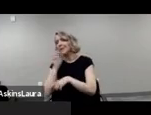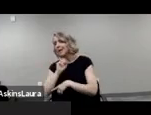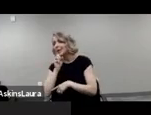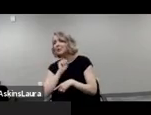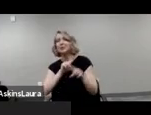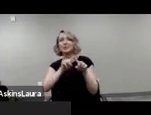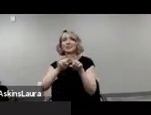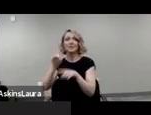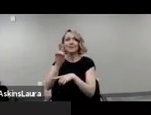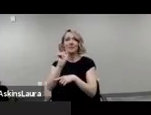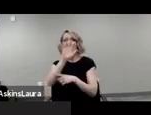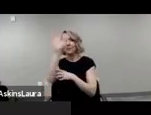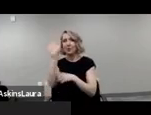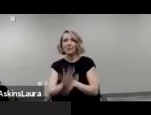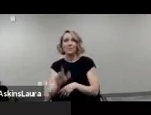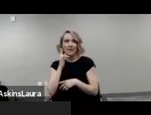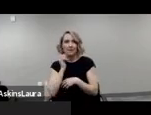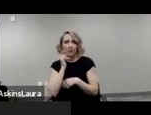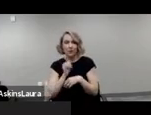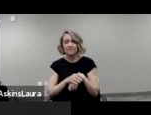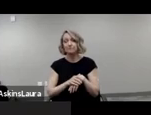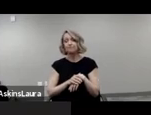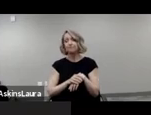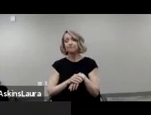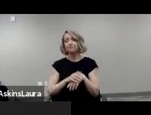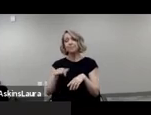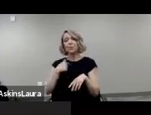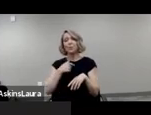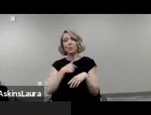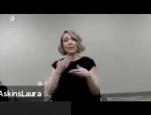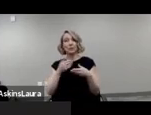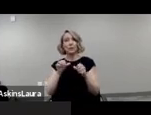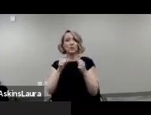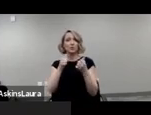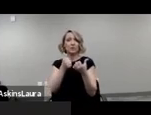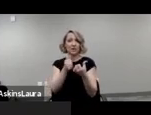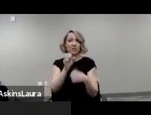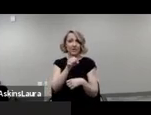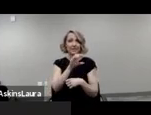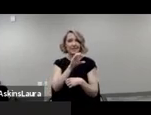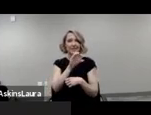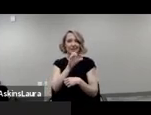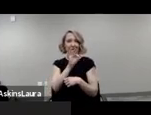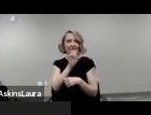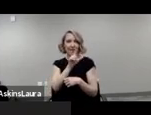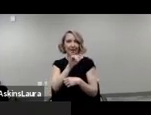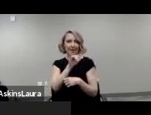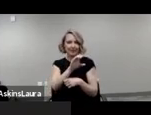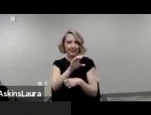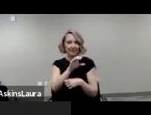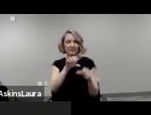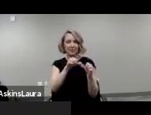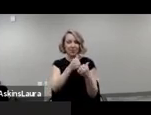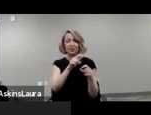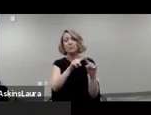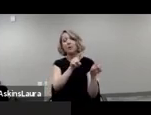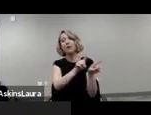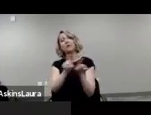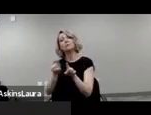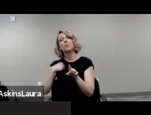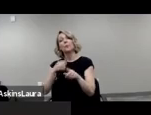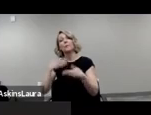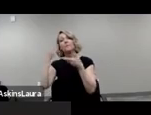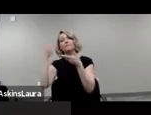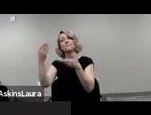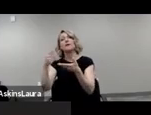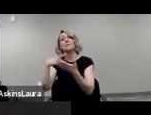In addition to being an association, for our members, CFILC also provides seven statewide programs that